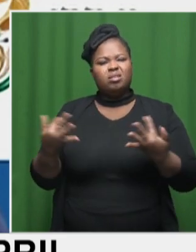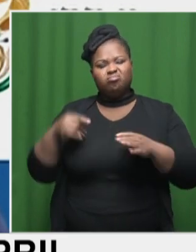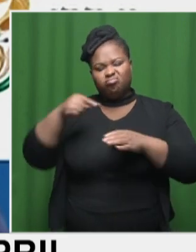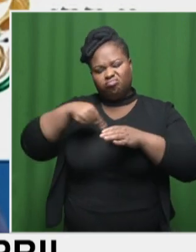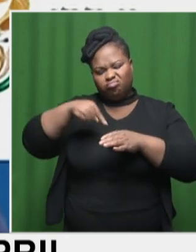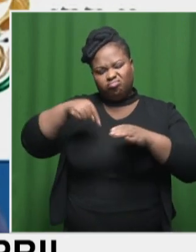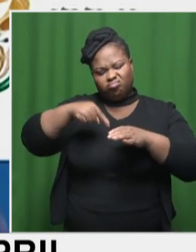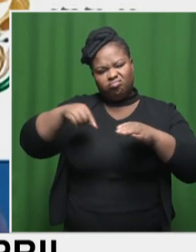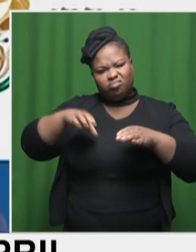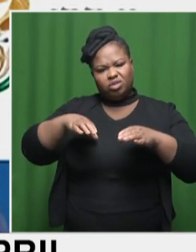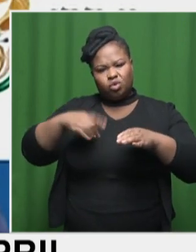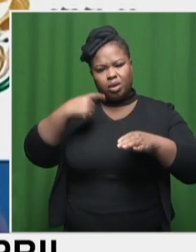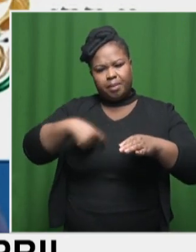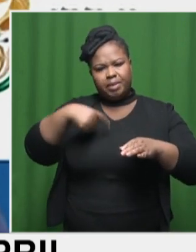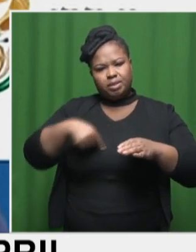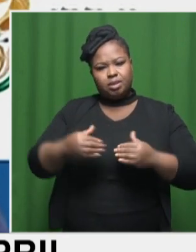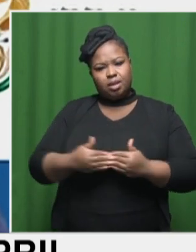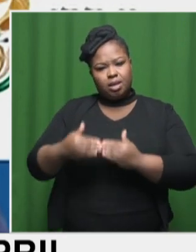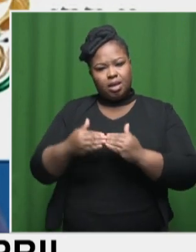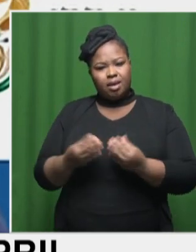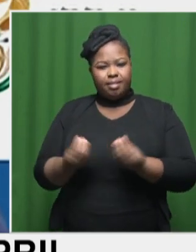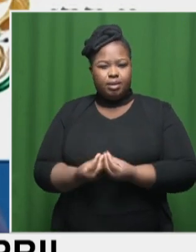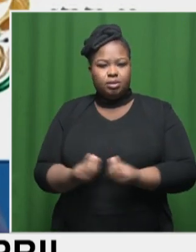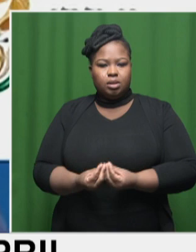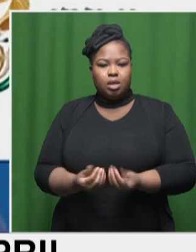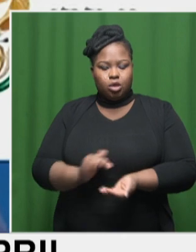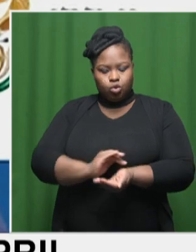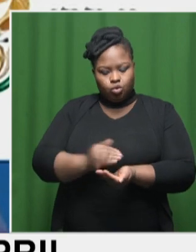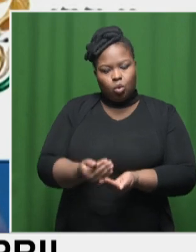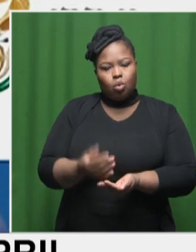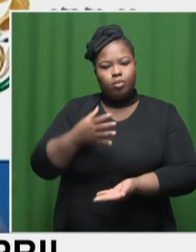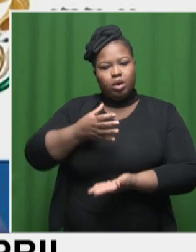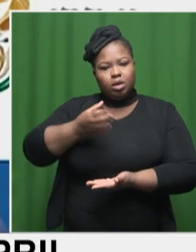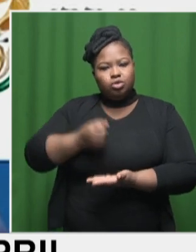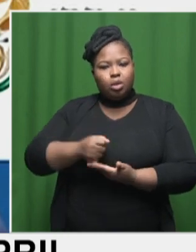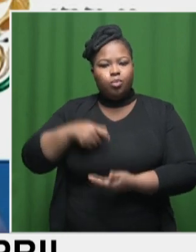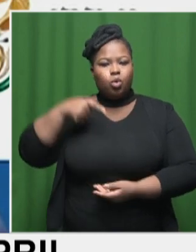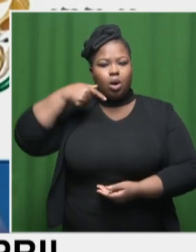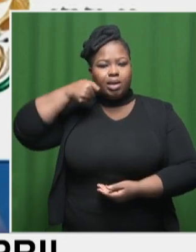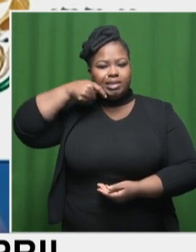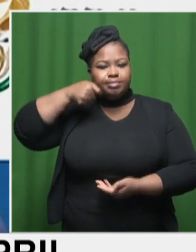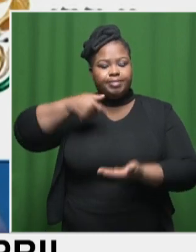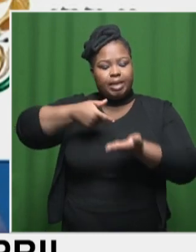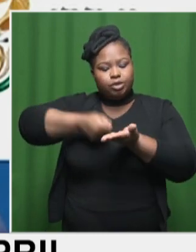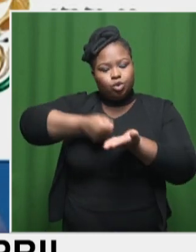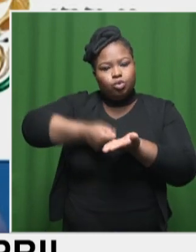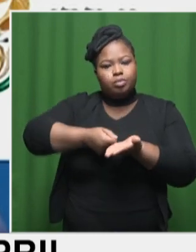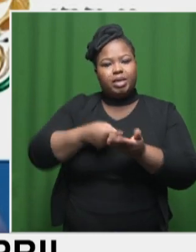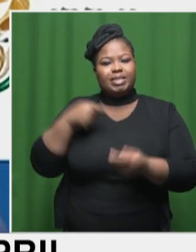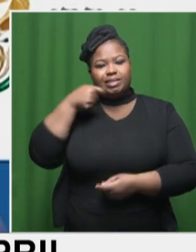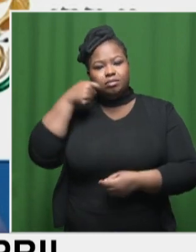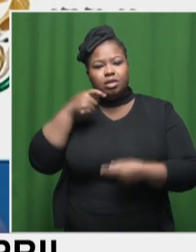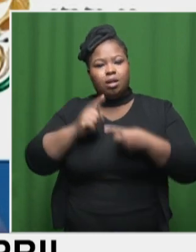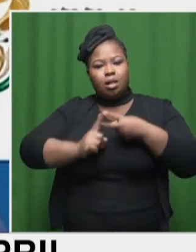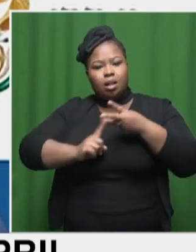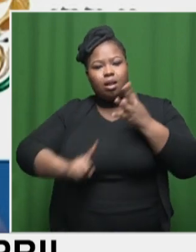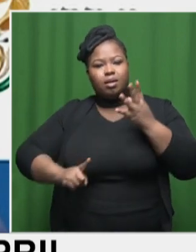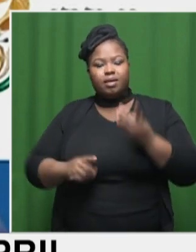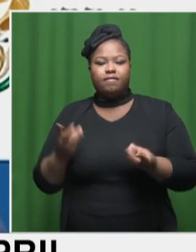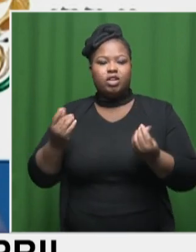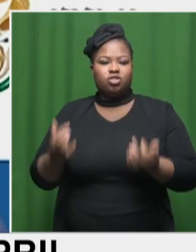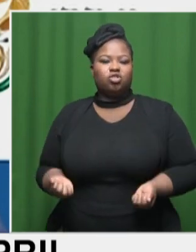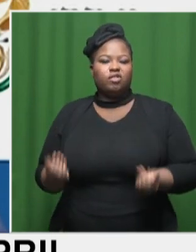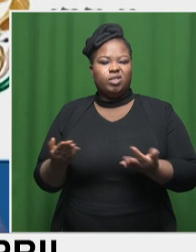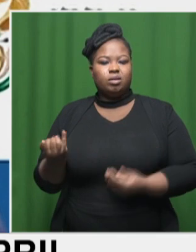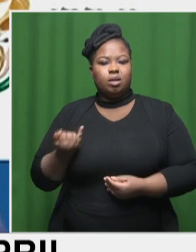of personal care items, for example, soap, shampoo, toothpaste, and those sort of things, as well as financial services like